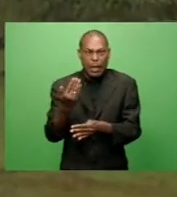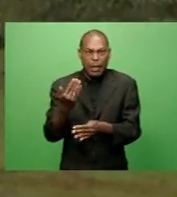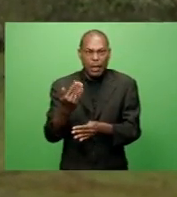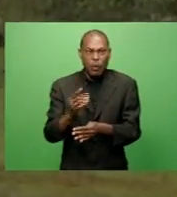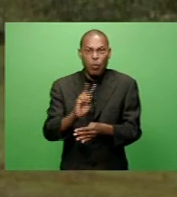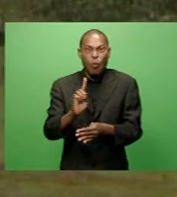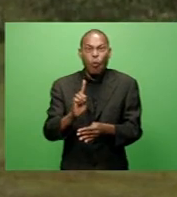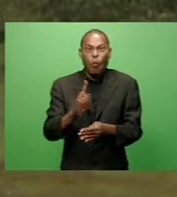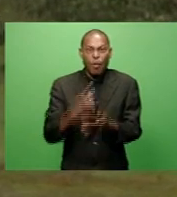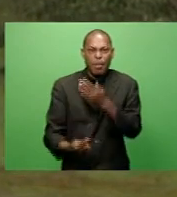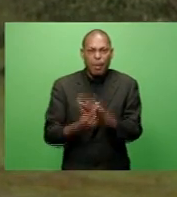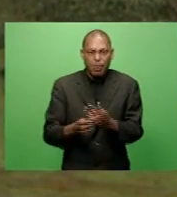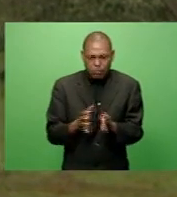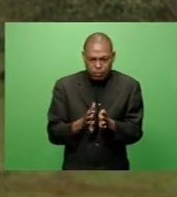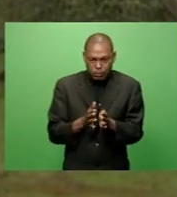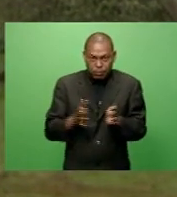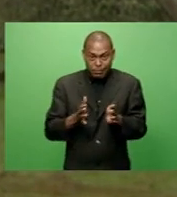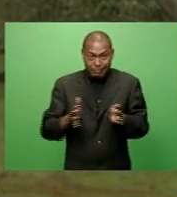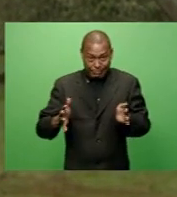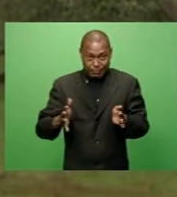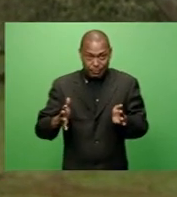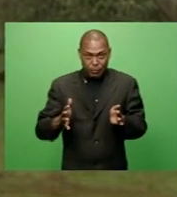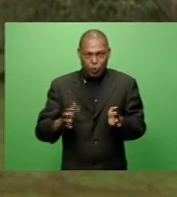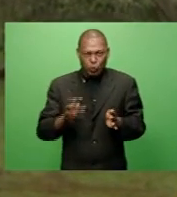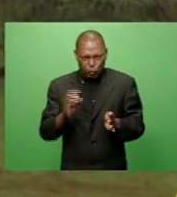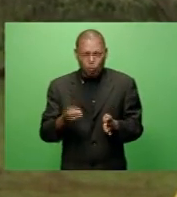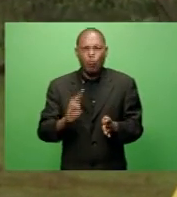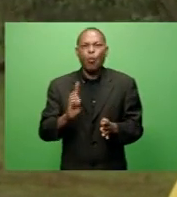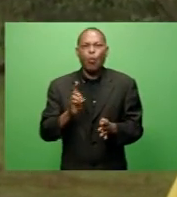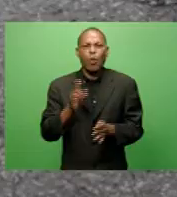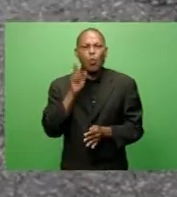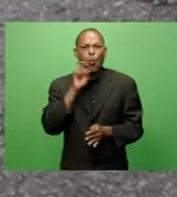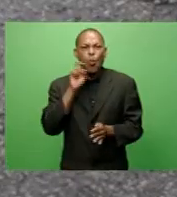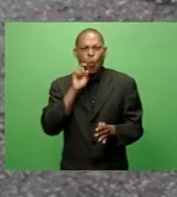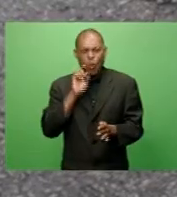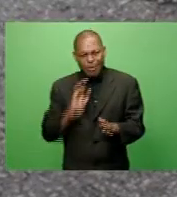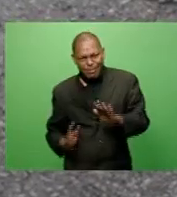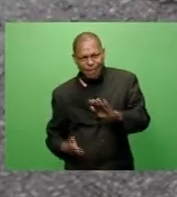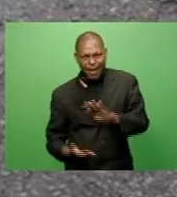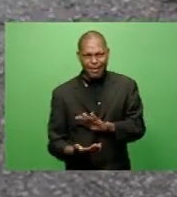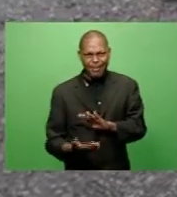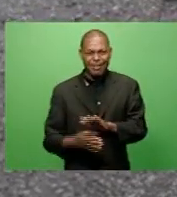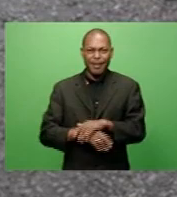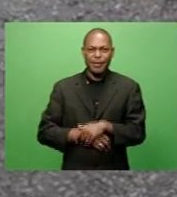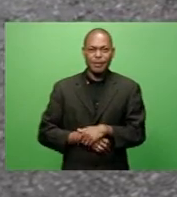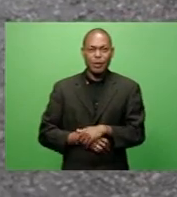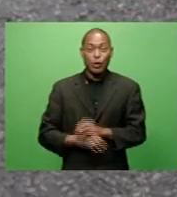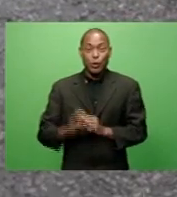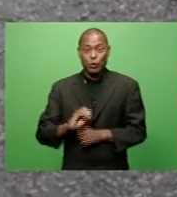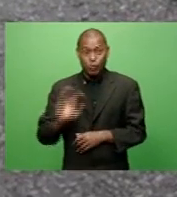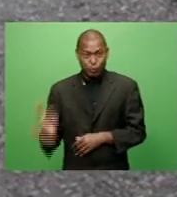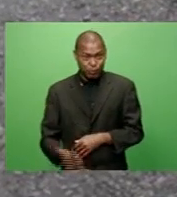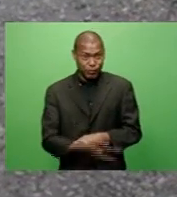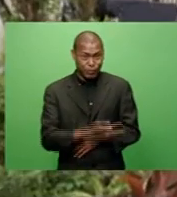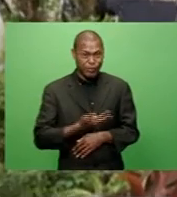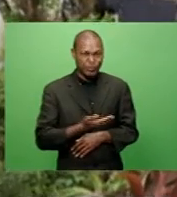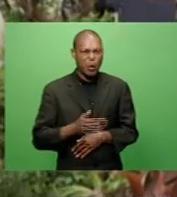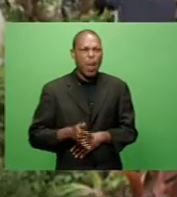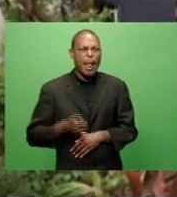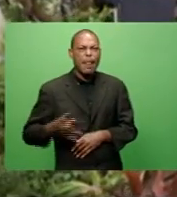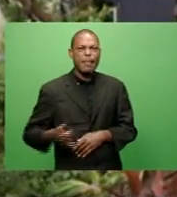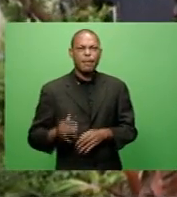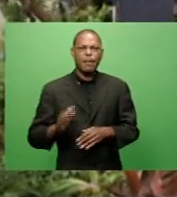have widened. So that tells us that there's still excess water beneath the surface of the soil. The tension cracks have left several homes damaged,